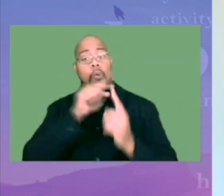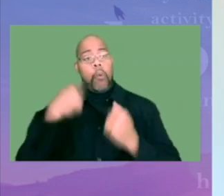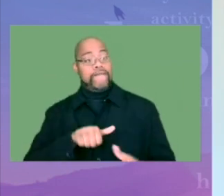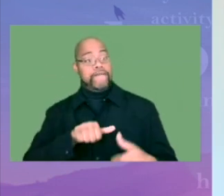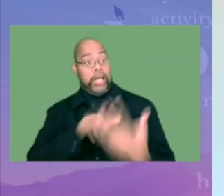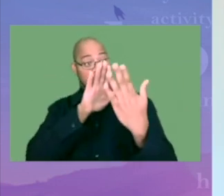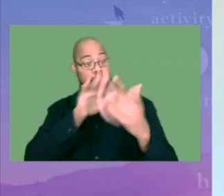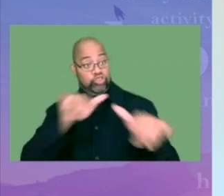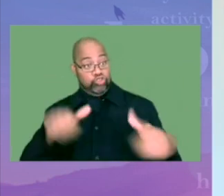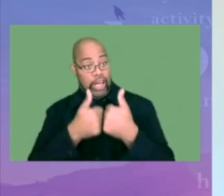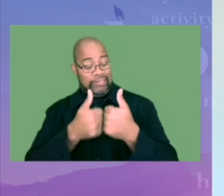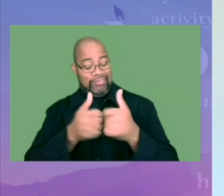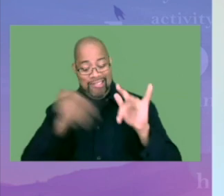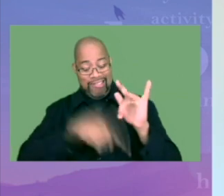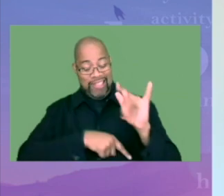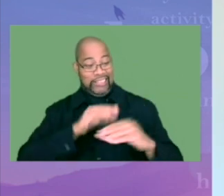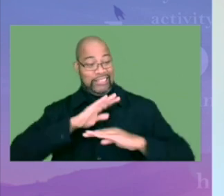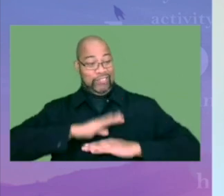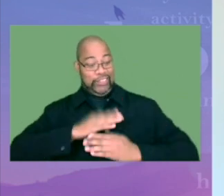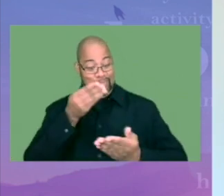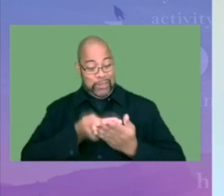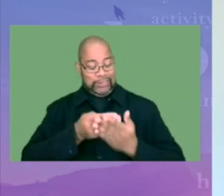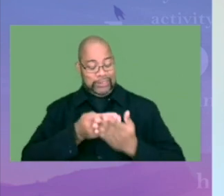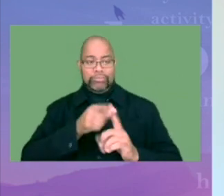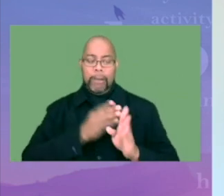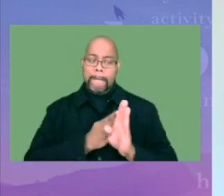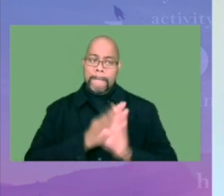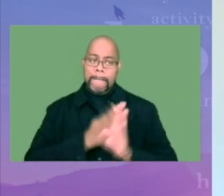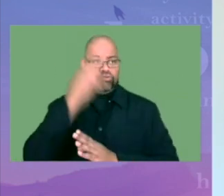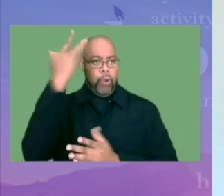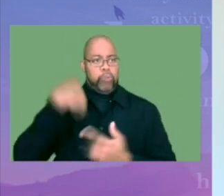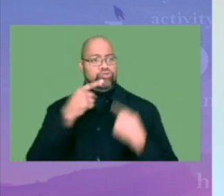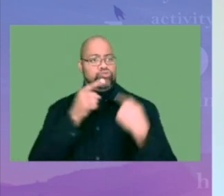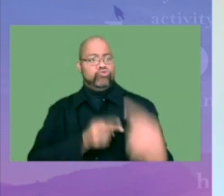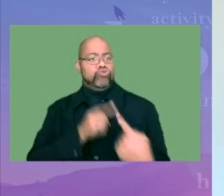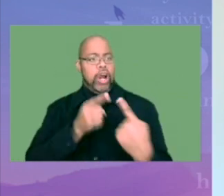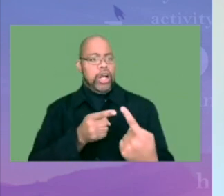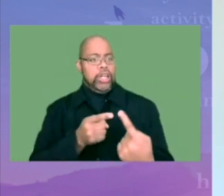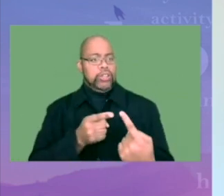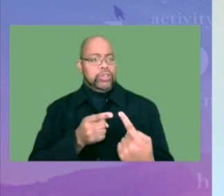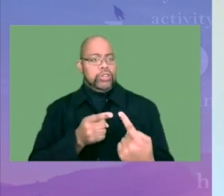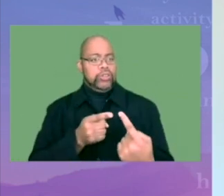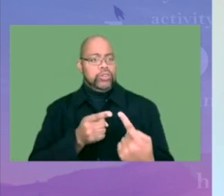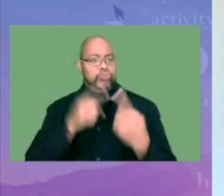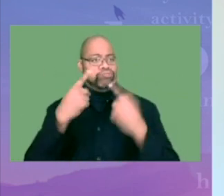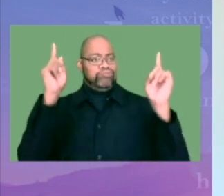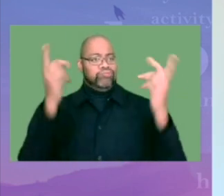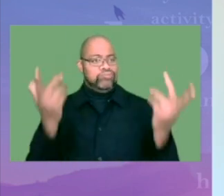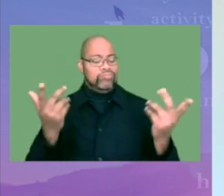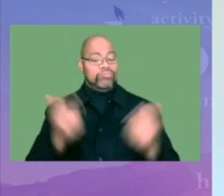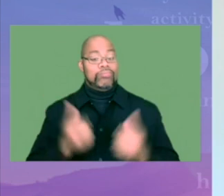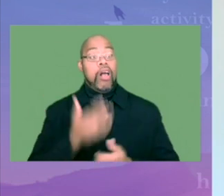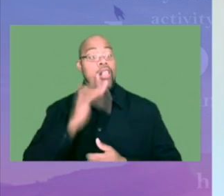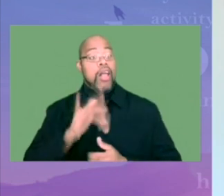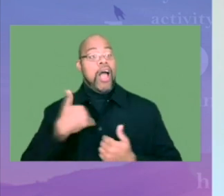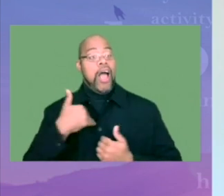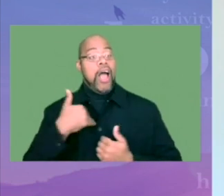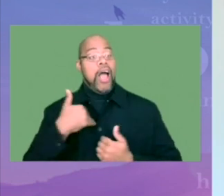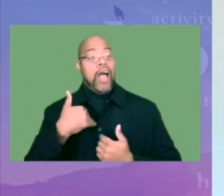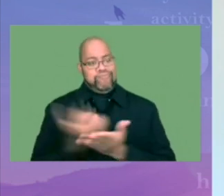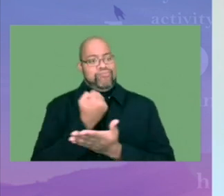Often when we face challenges, lack of sufficient funding is a major reason we struggle to do what's needed.